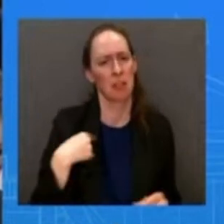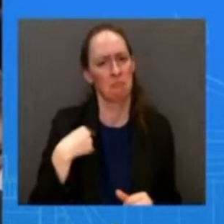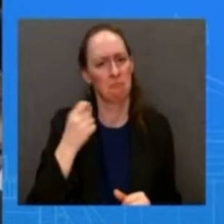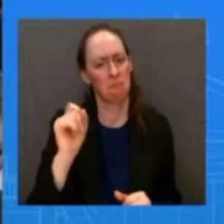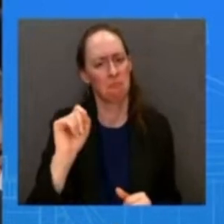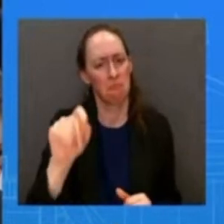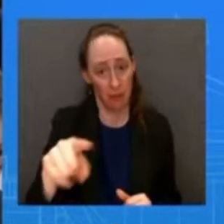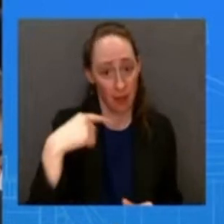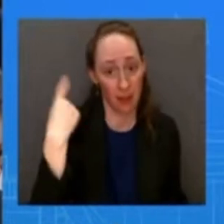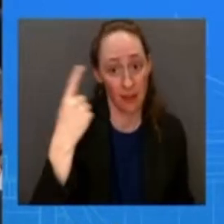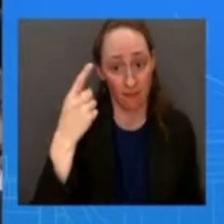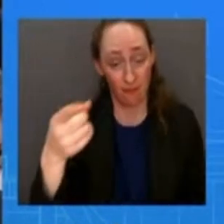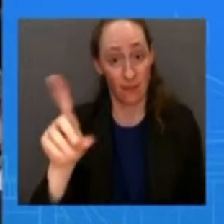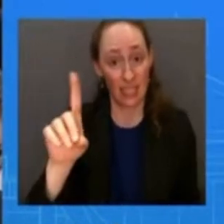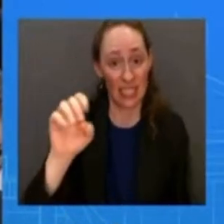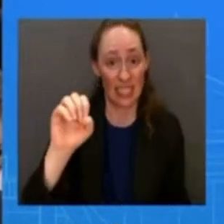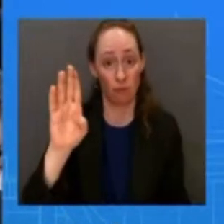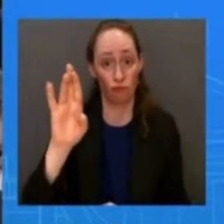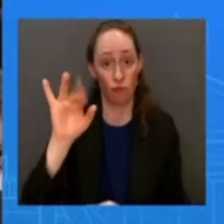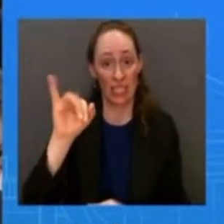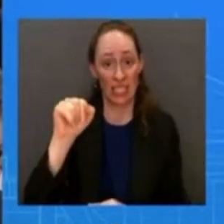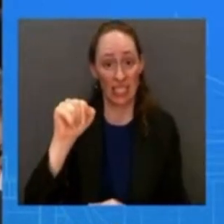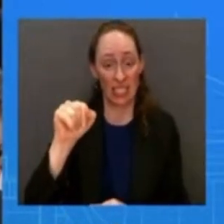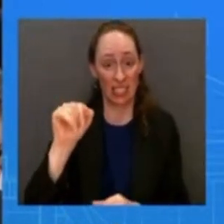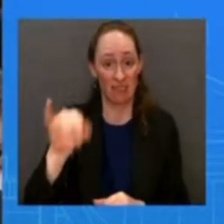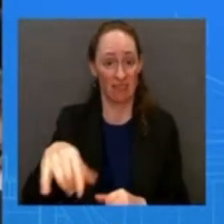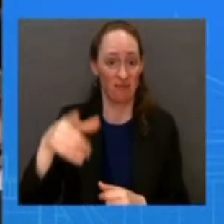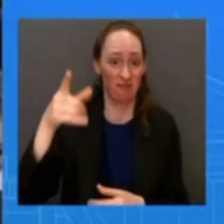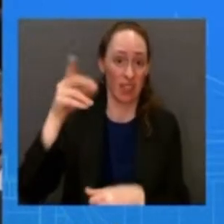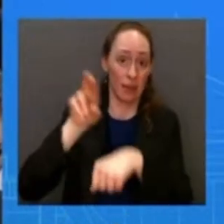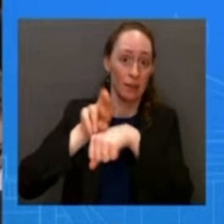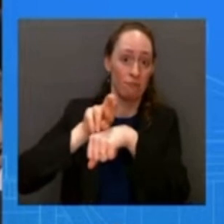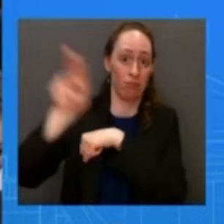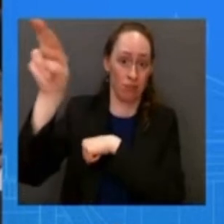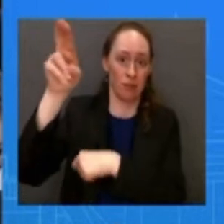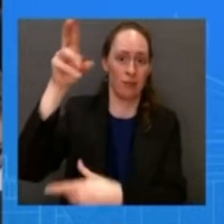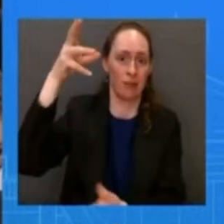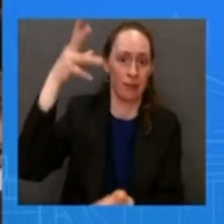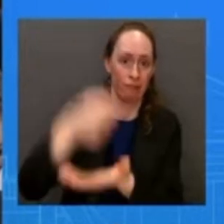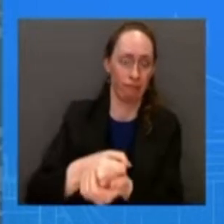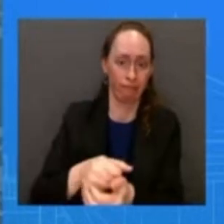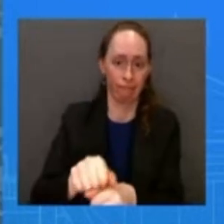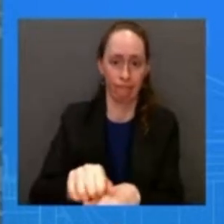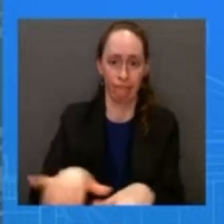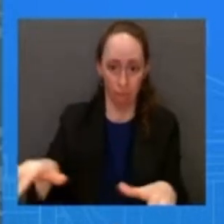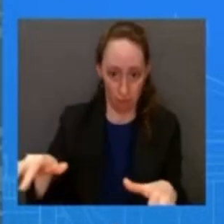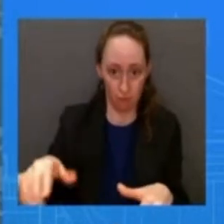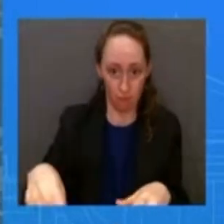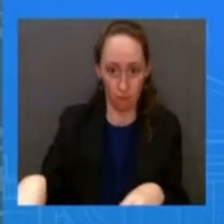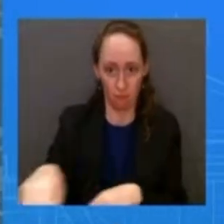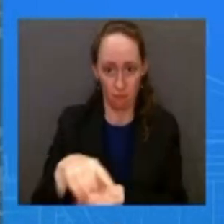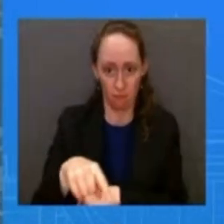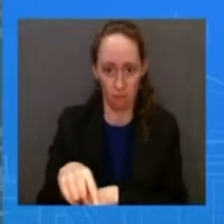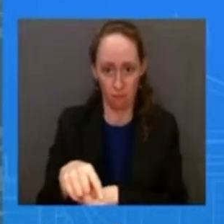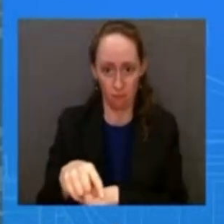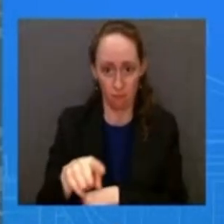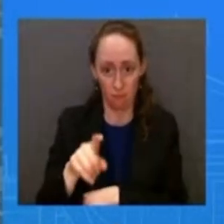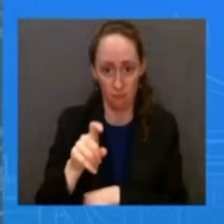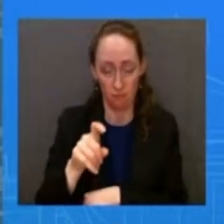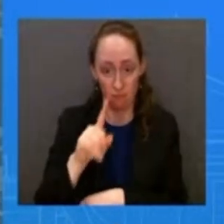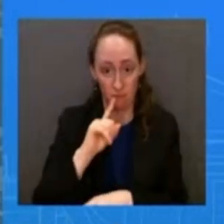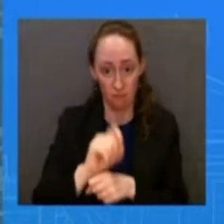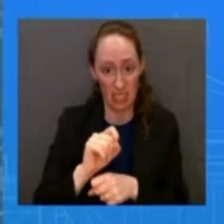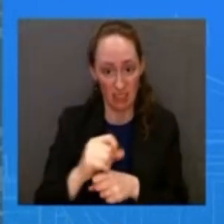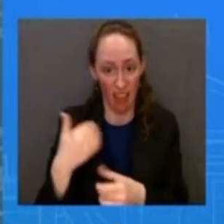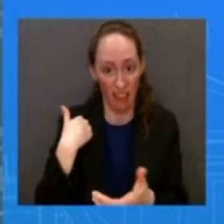debris from these objects or were they like destroyed in the process of being taken down from what i understand and the department of defense and the pentagon clearly